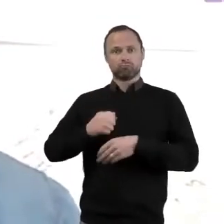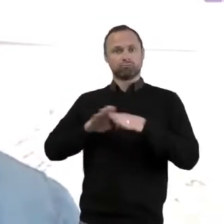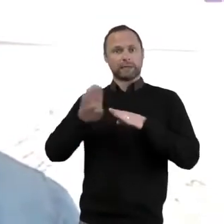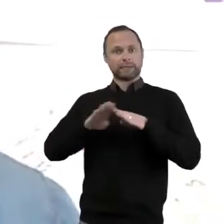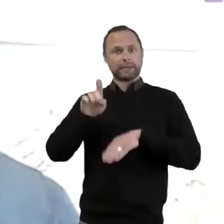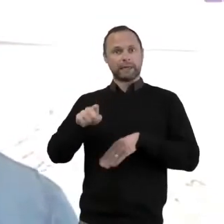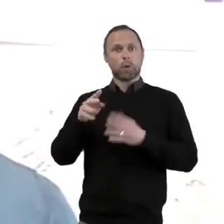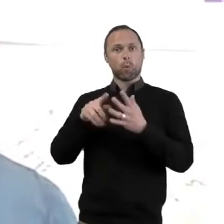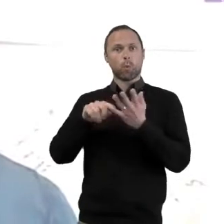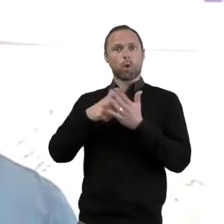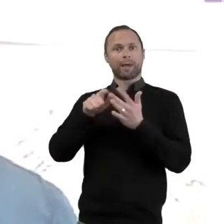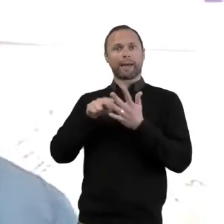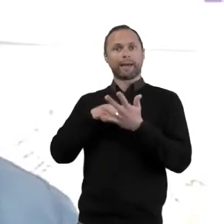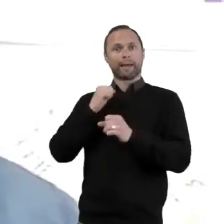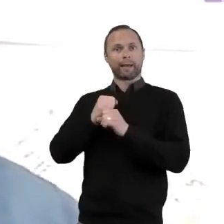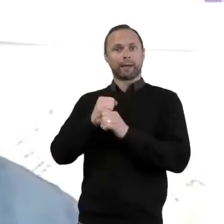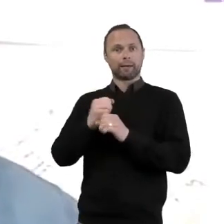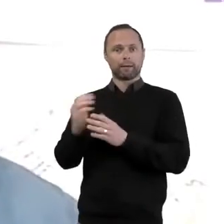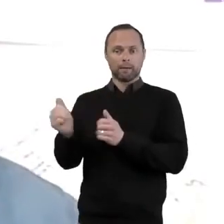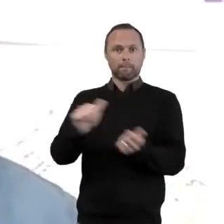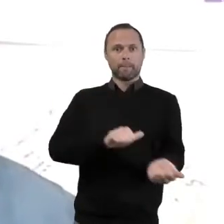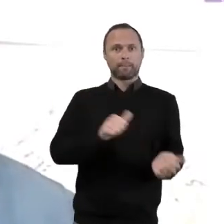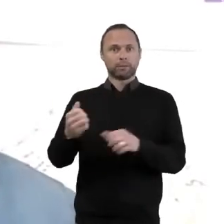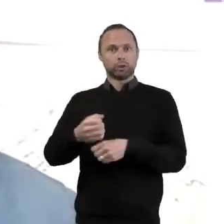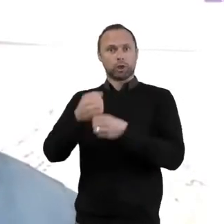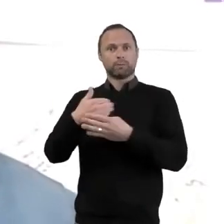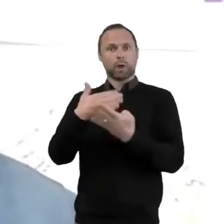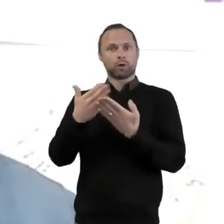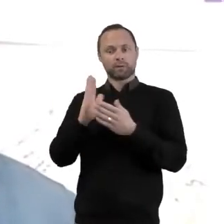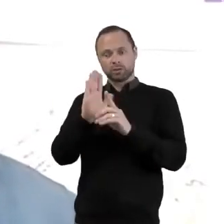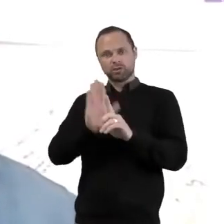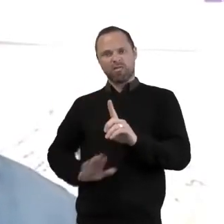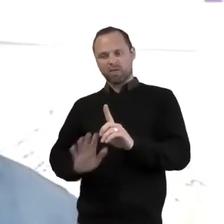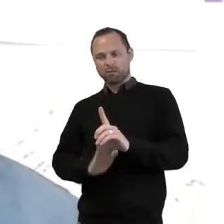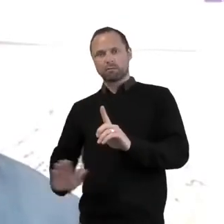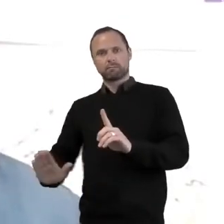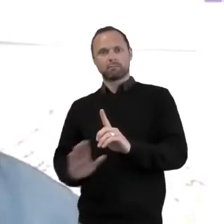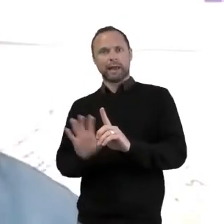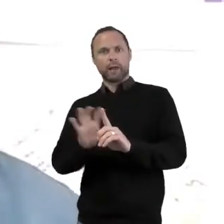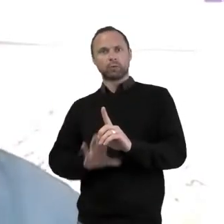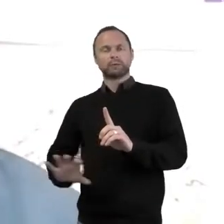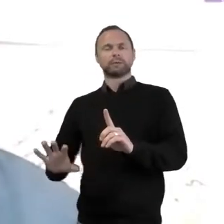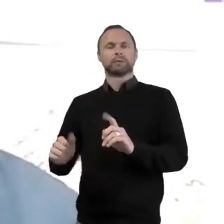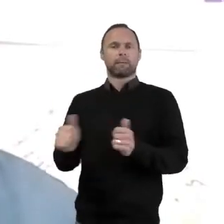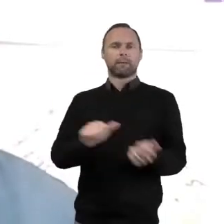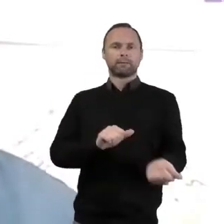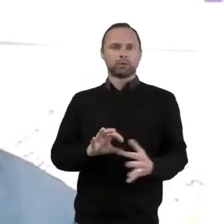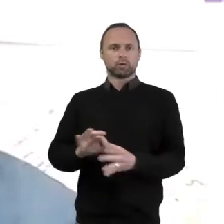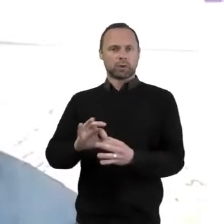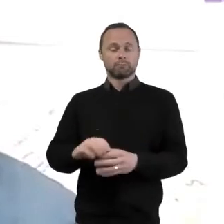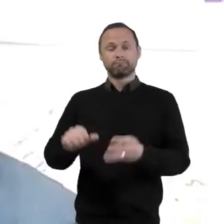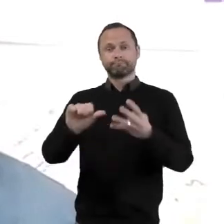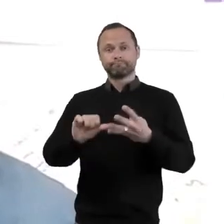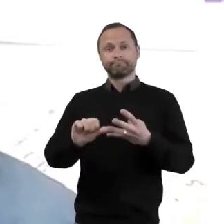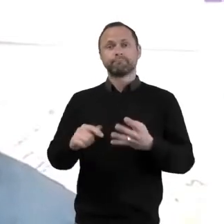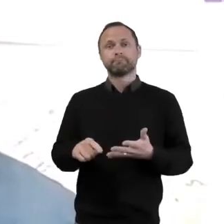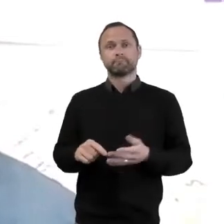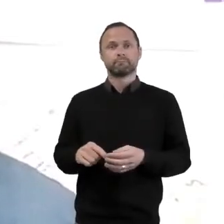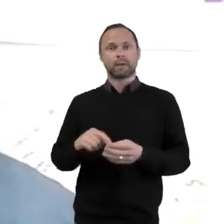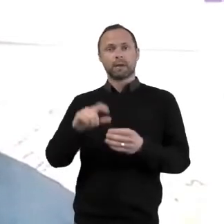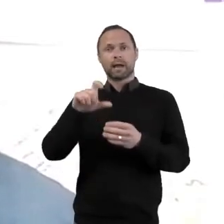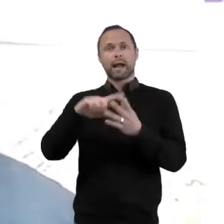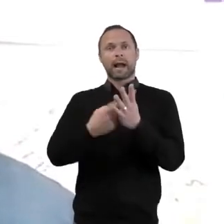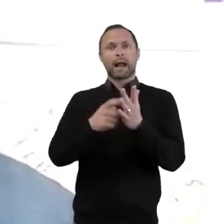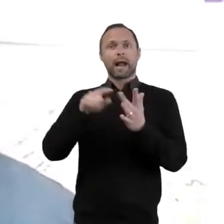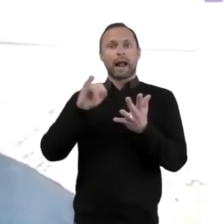Southern Counties Baptist Association. We've also got Karis Lambert. She is the families and